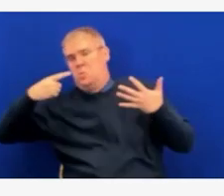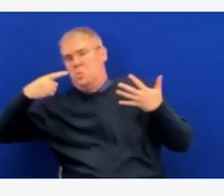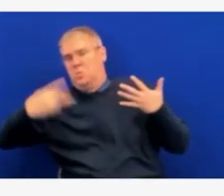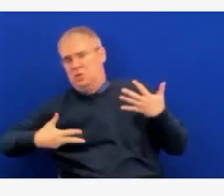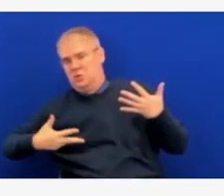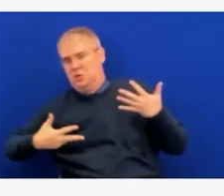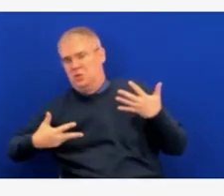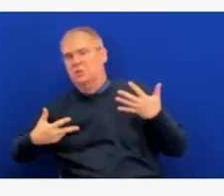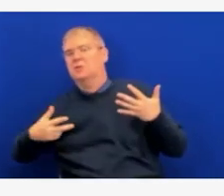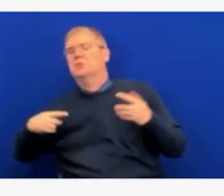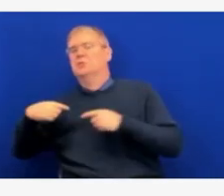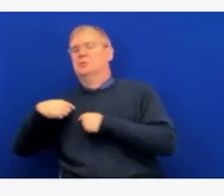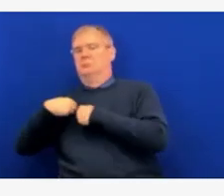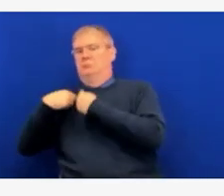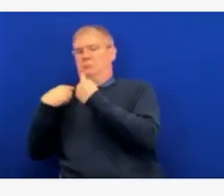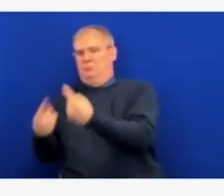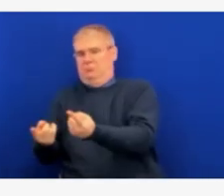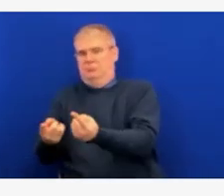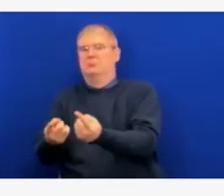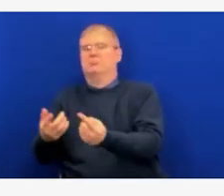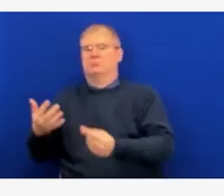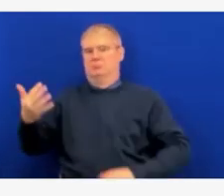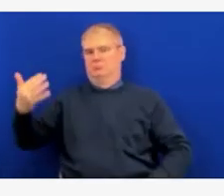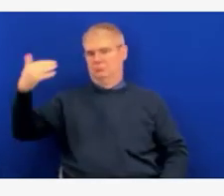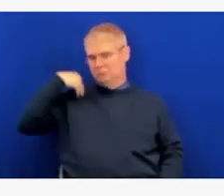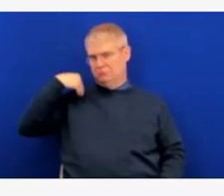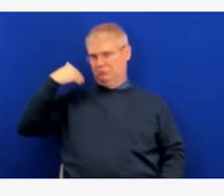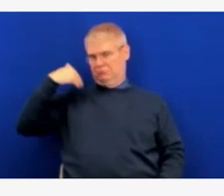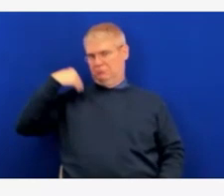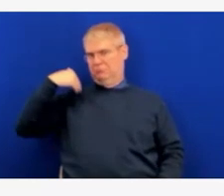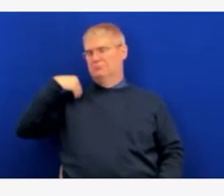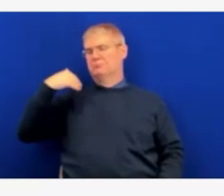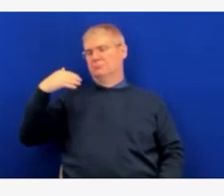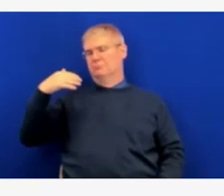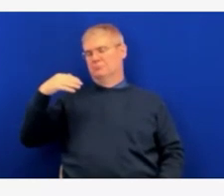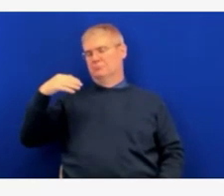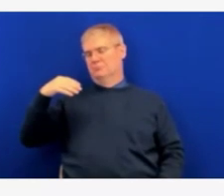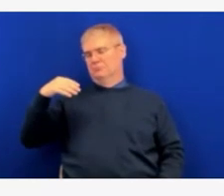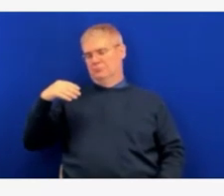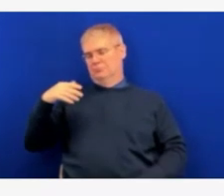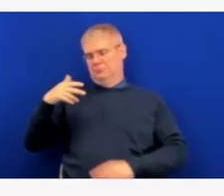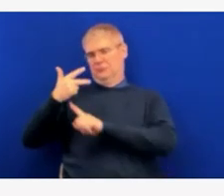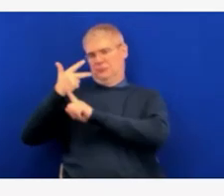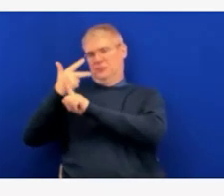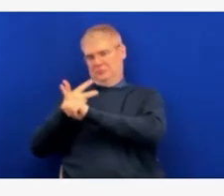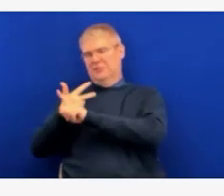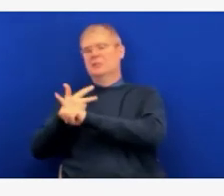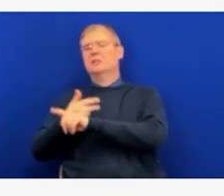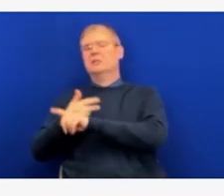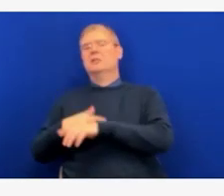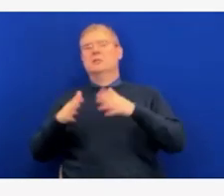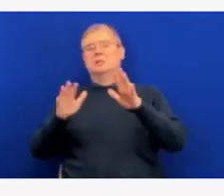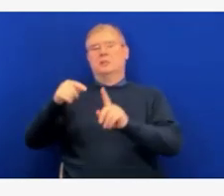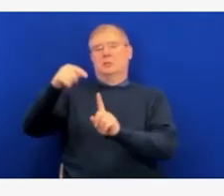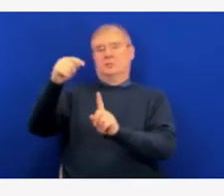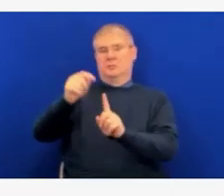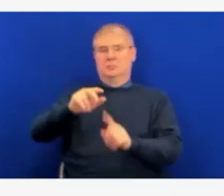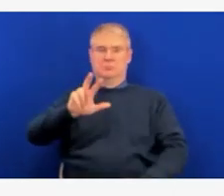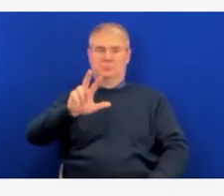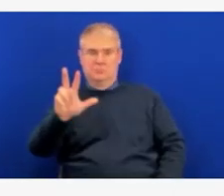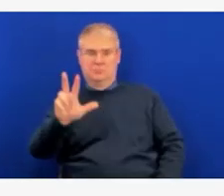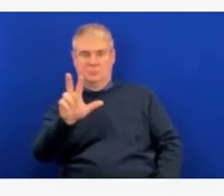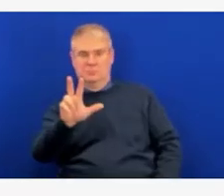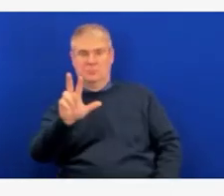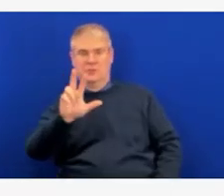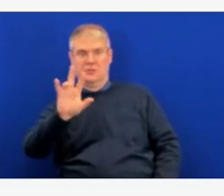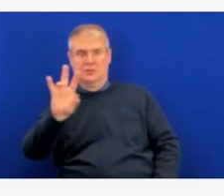multisystem inflammatory syndrome. You'll see it abbreviated as MIS-C or MIS-C. Those